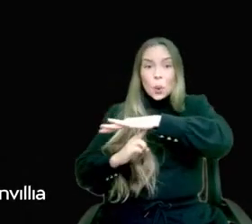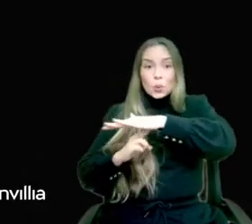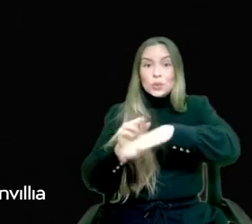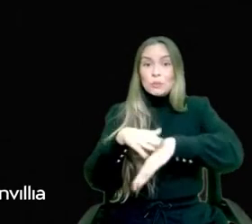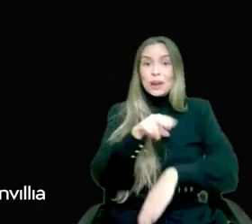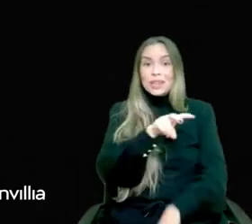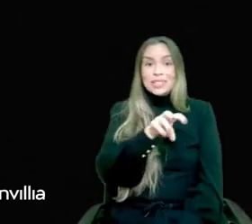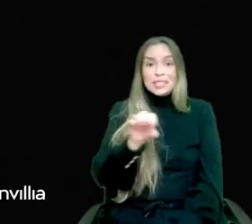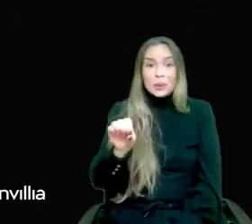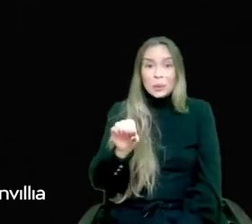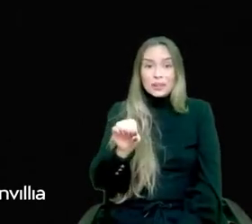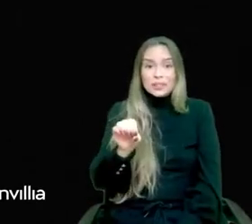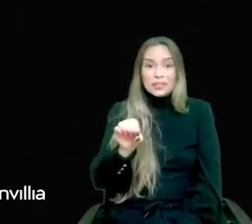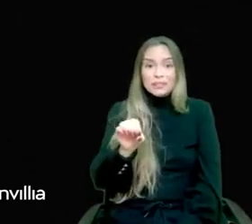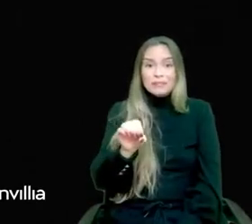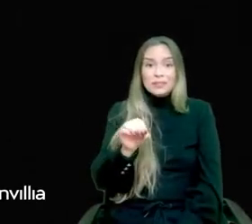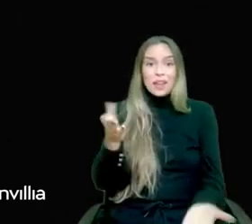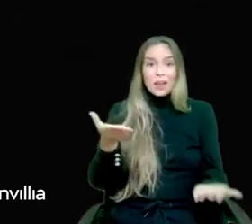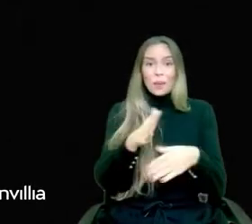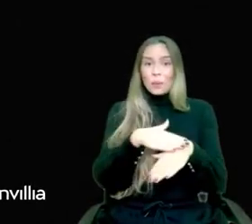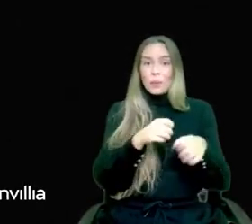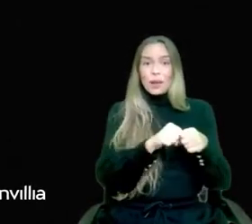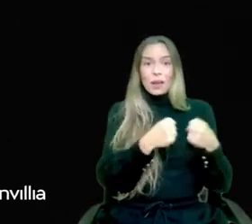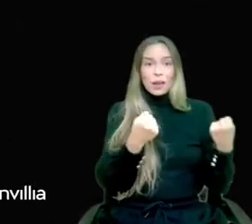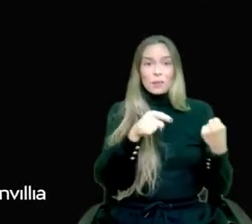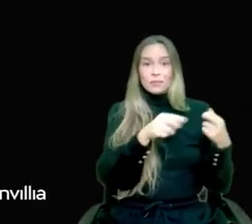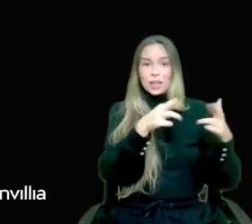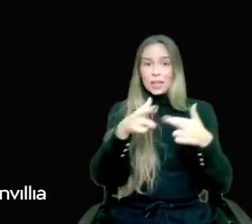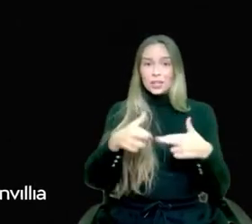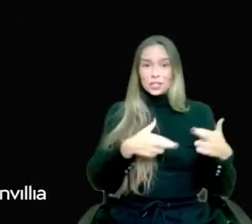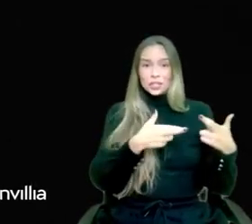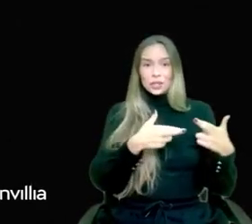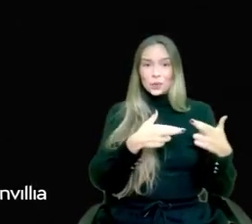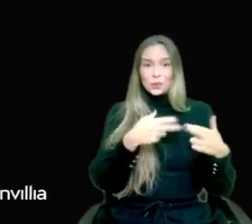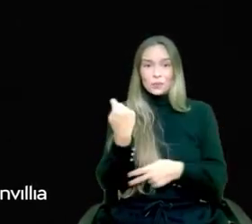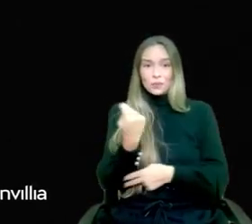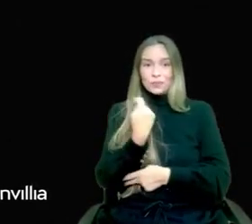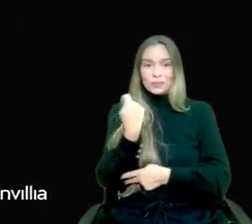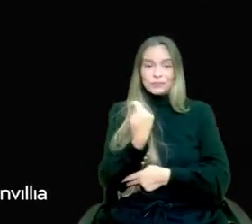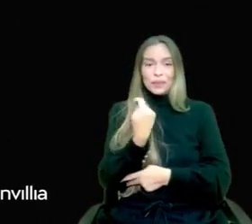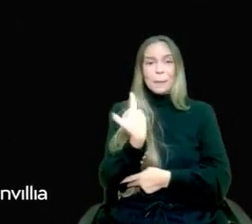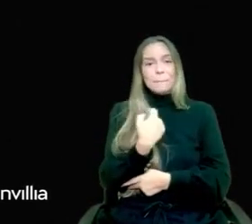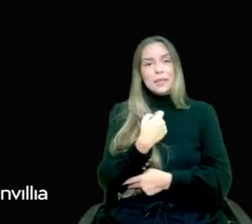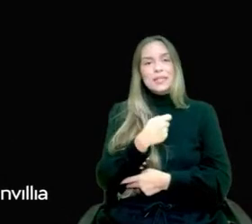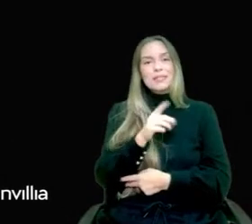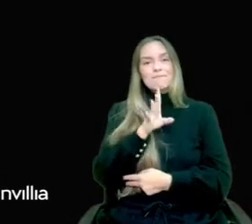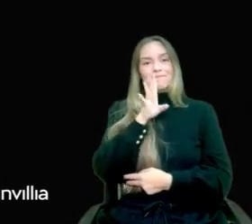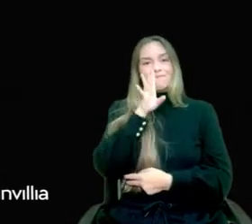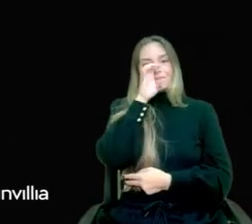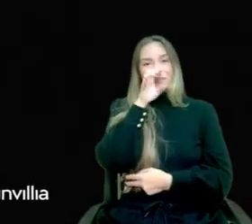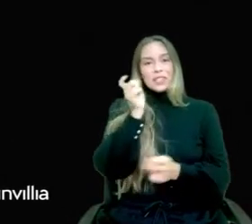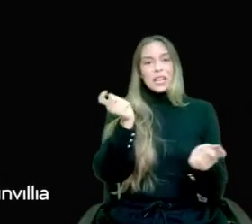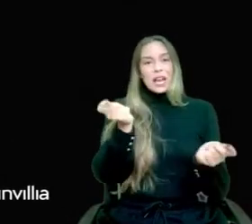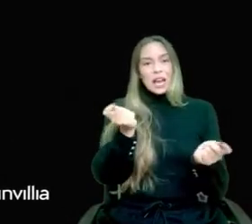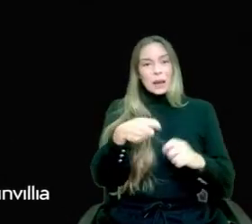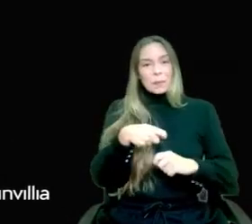point disrupted in that region. We need to be resilient to these extreme weather conditions.